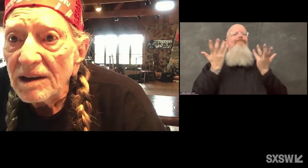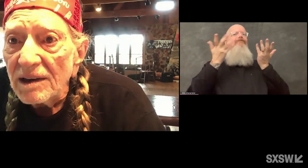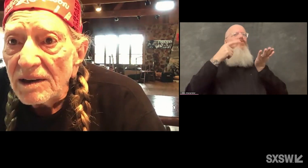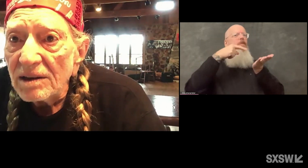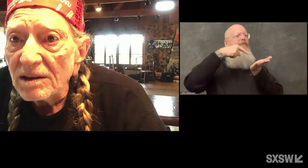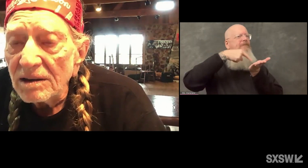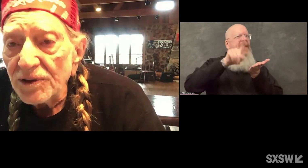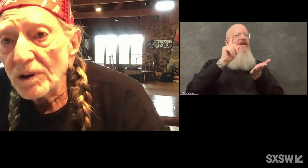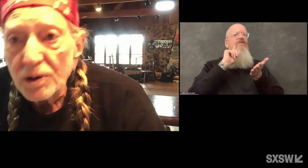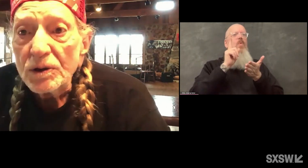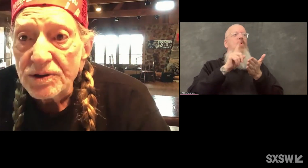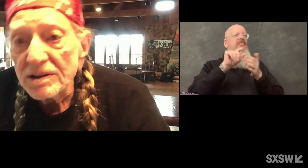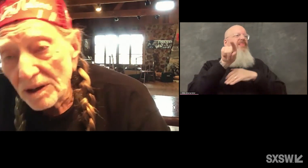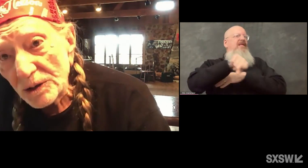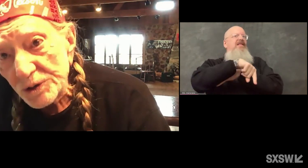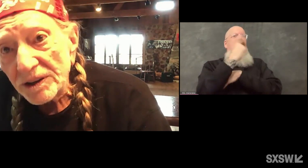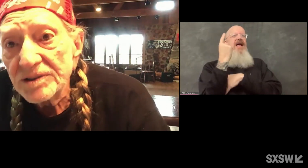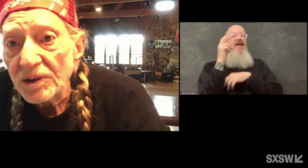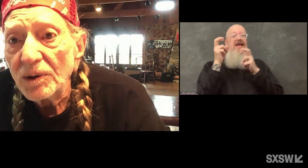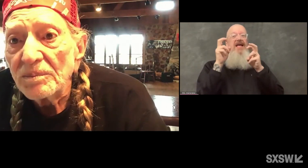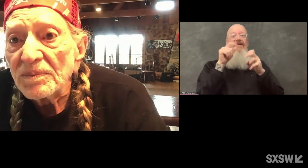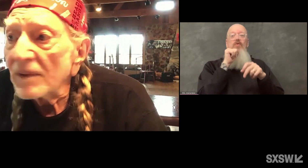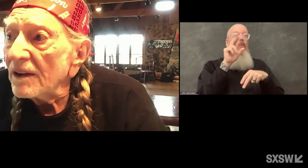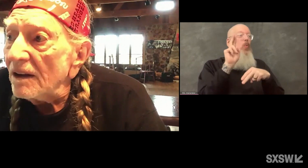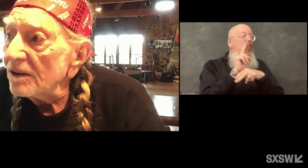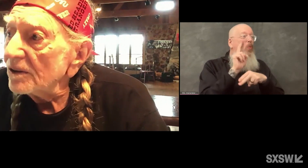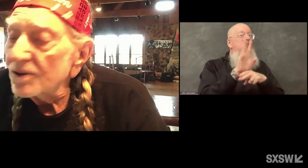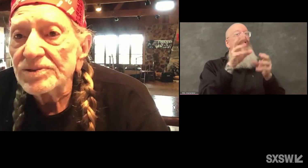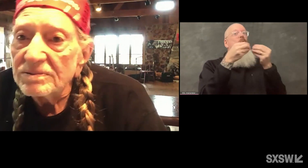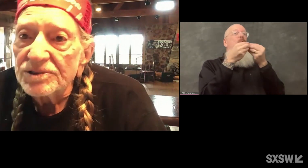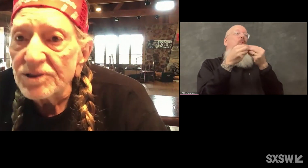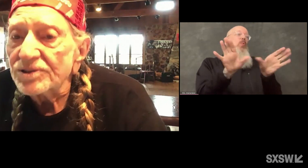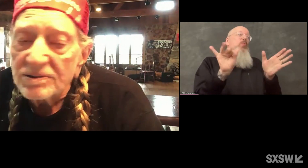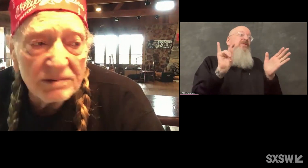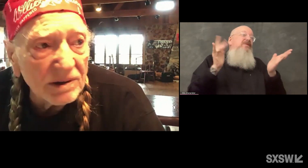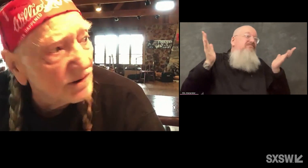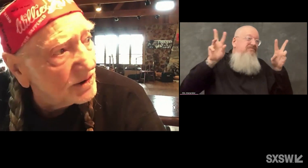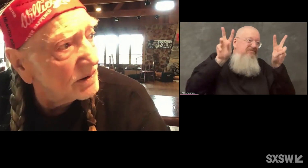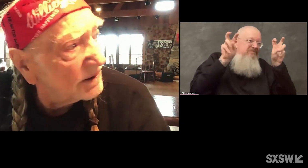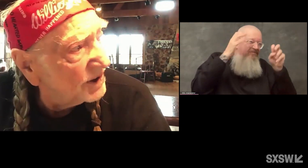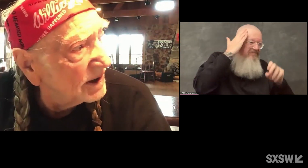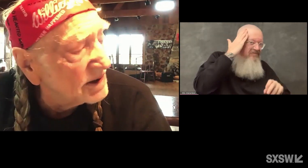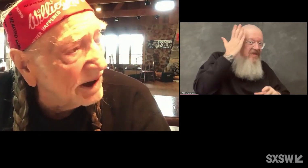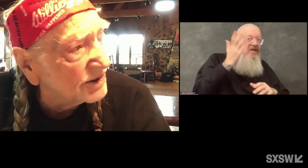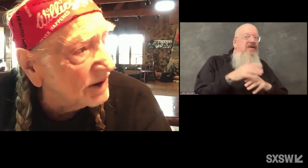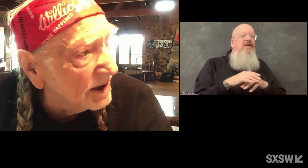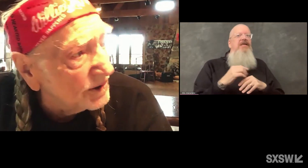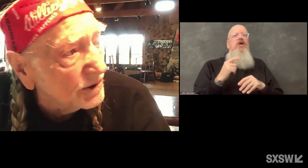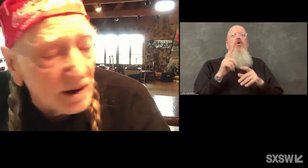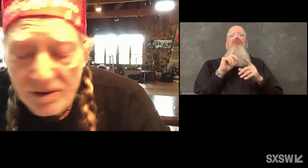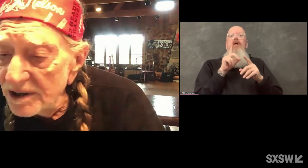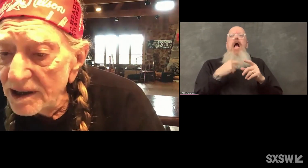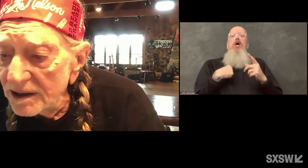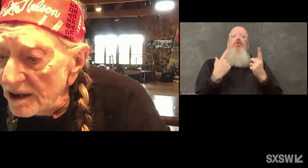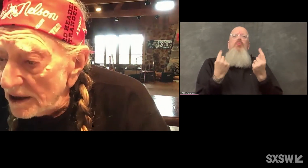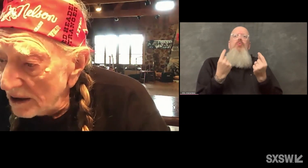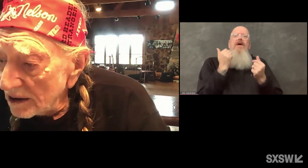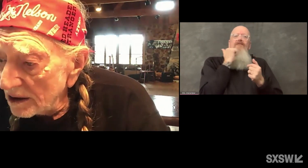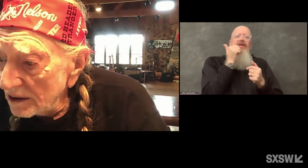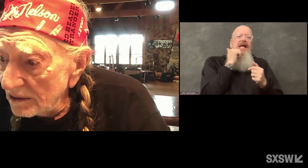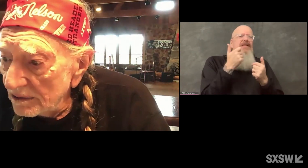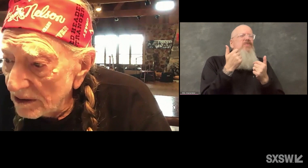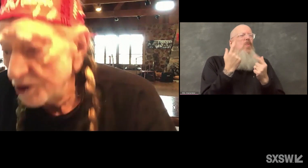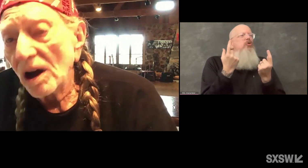look at it. If you don't use it, you lose it. So there's certain things that I try to do every day.